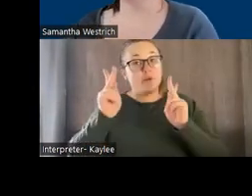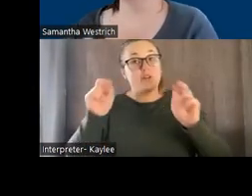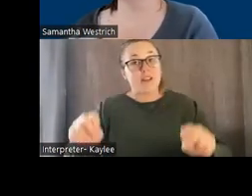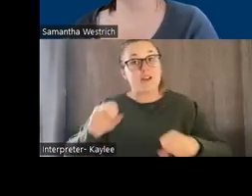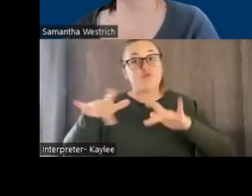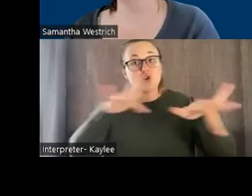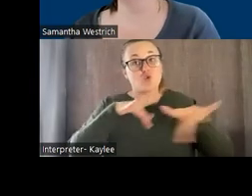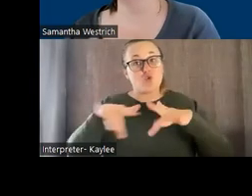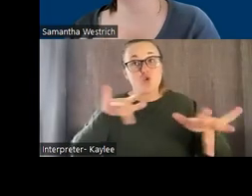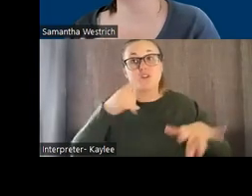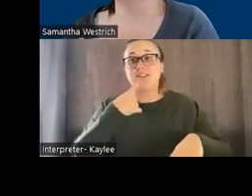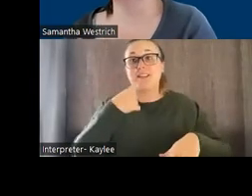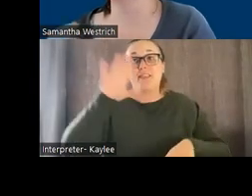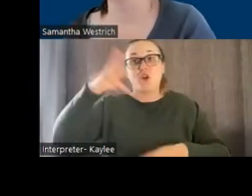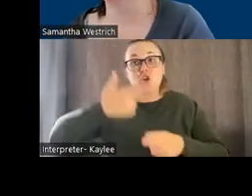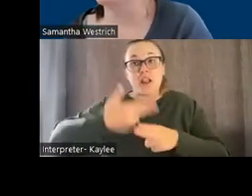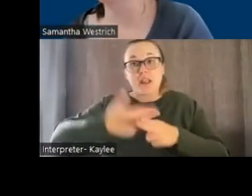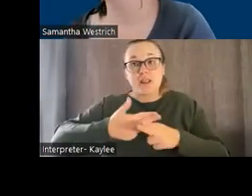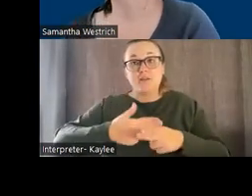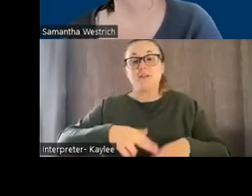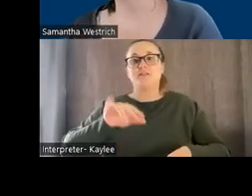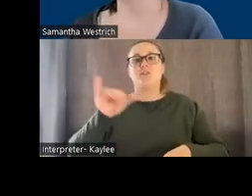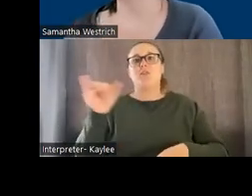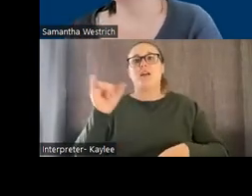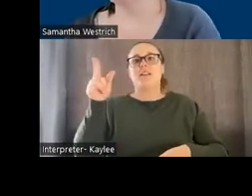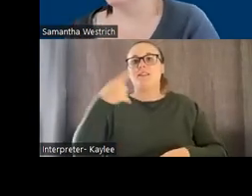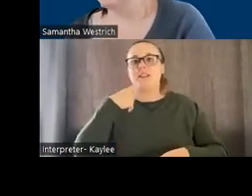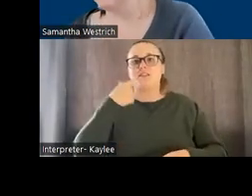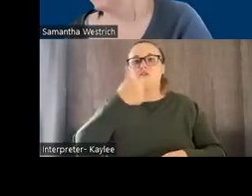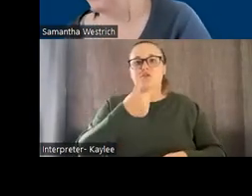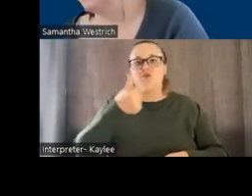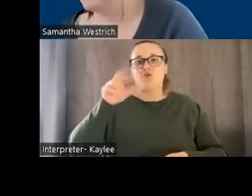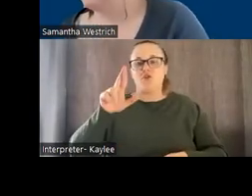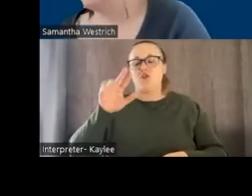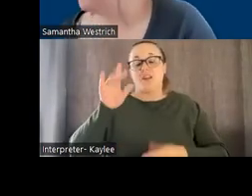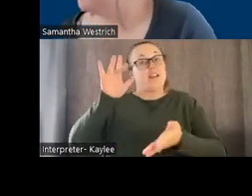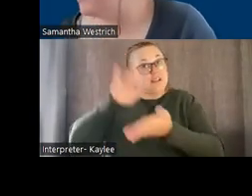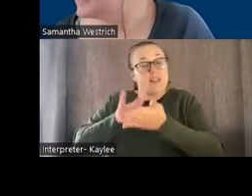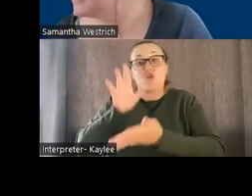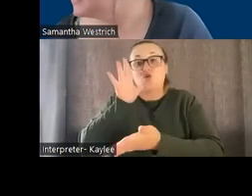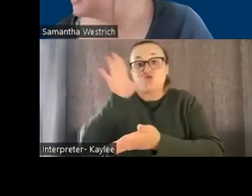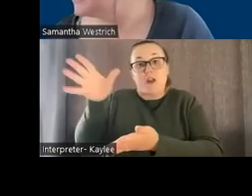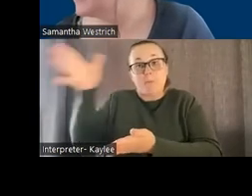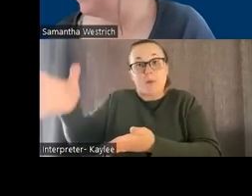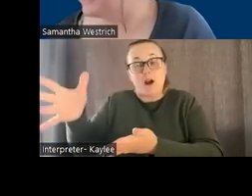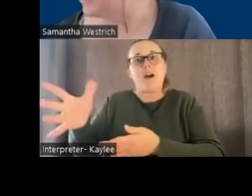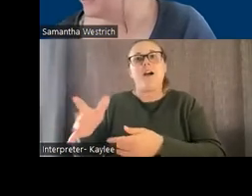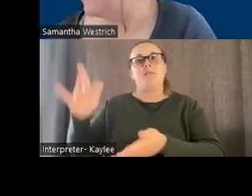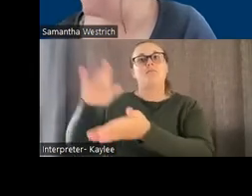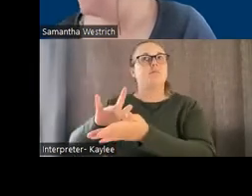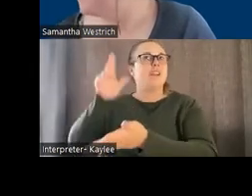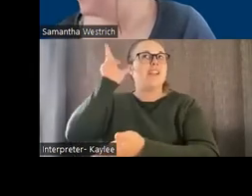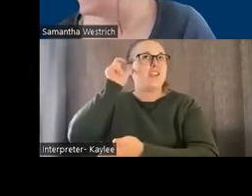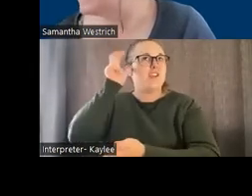So maybe when the user presses grandma, it says it says grandma's name in her voice. So just some different